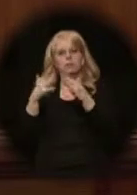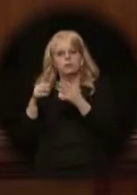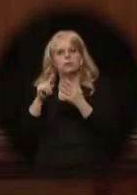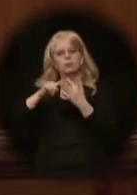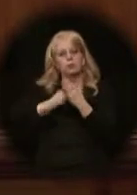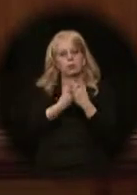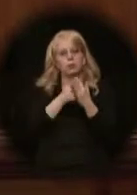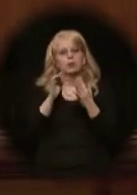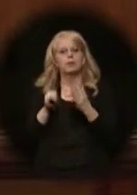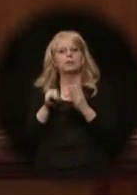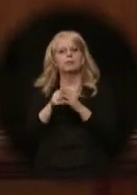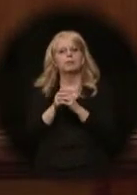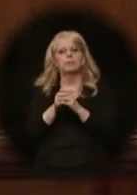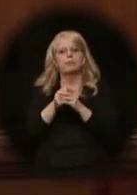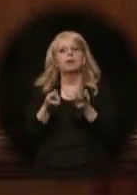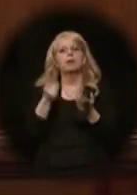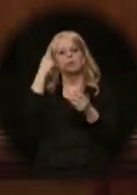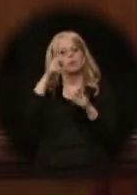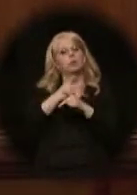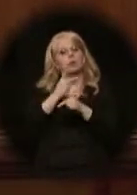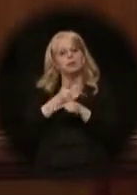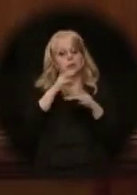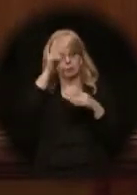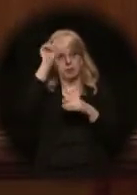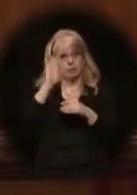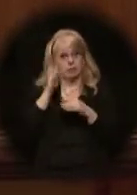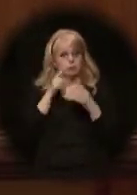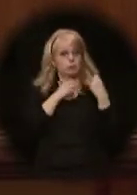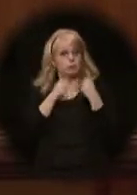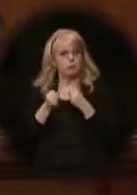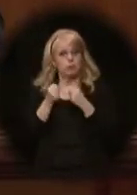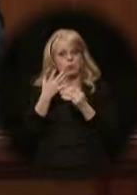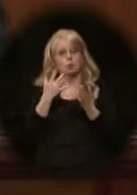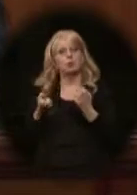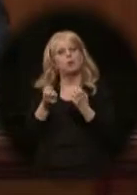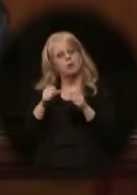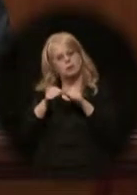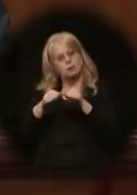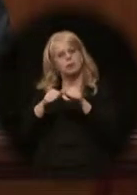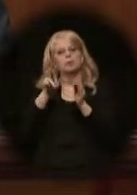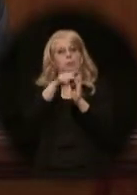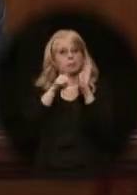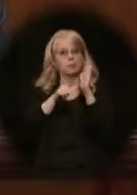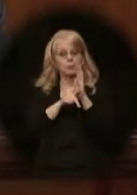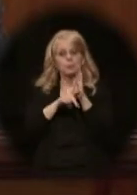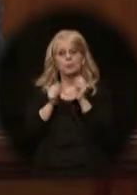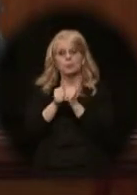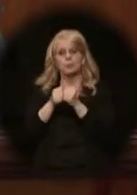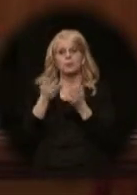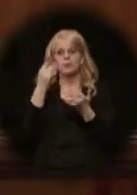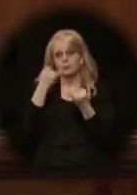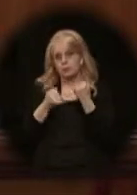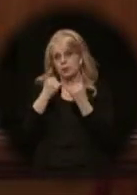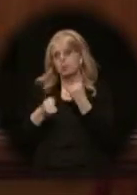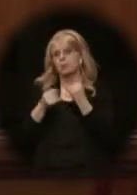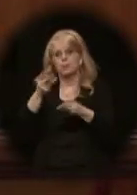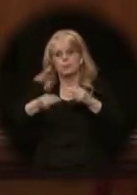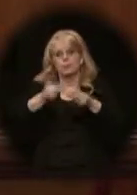started. To keep Alaska strong, I'm asking you to preserve these principles in the final budget bills.